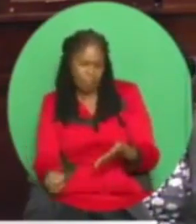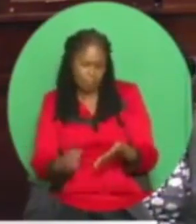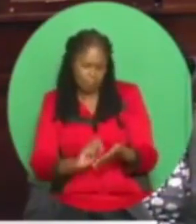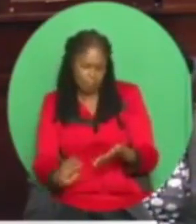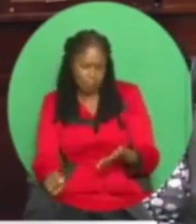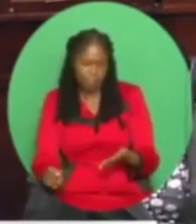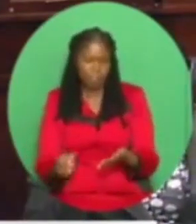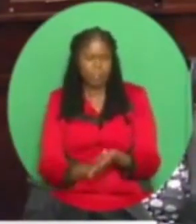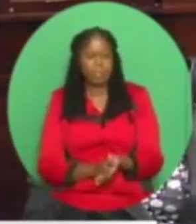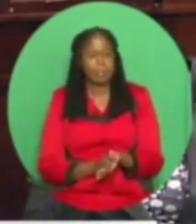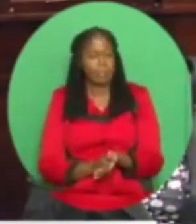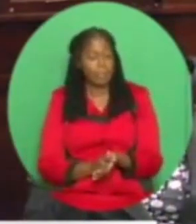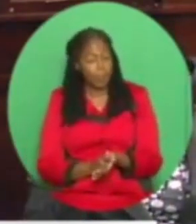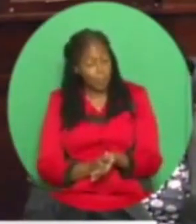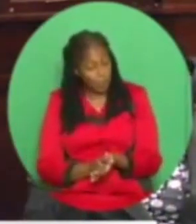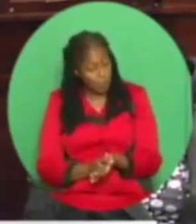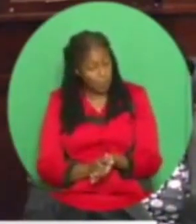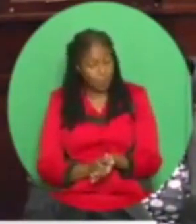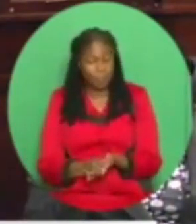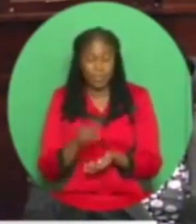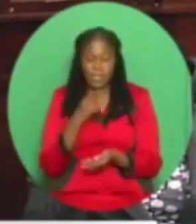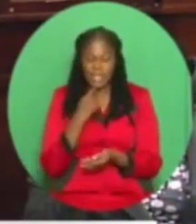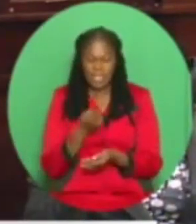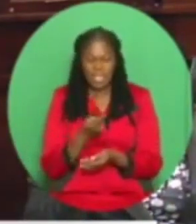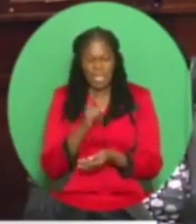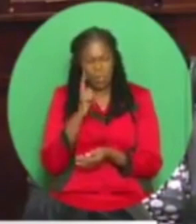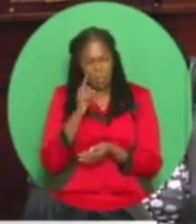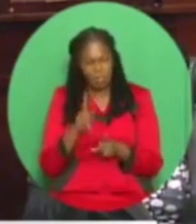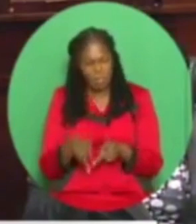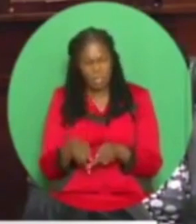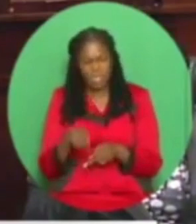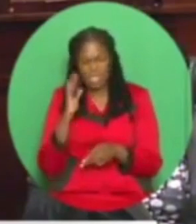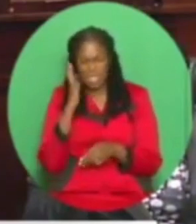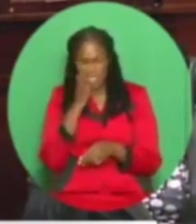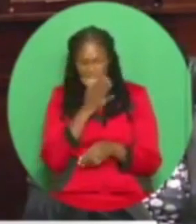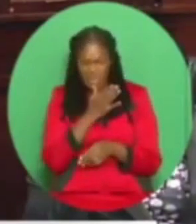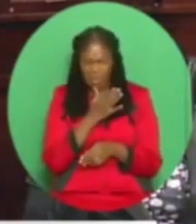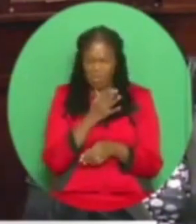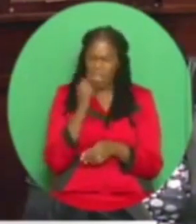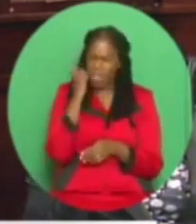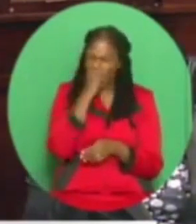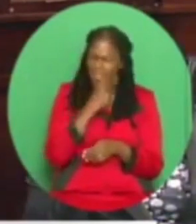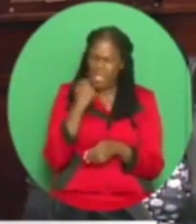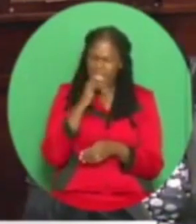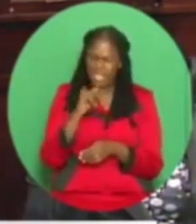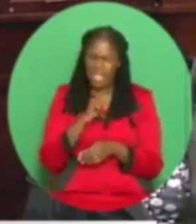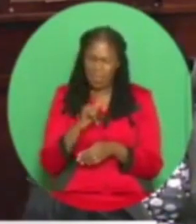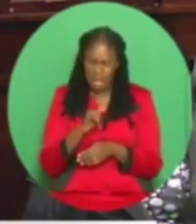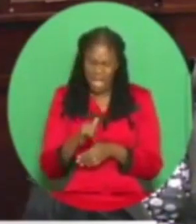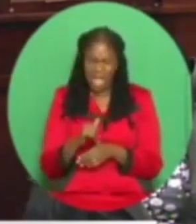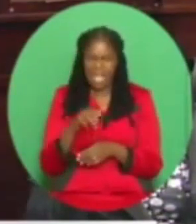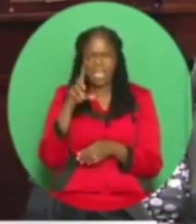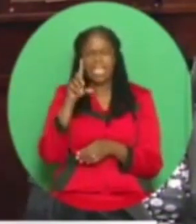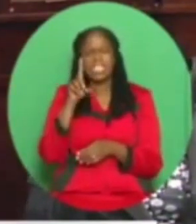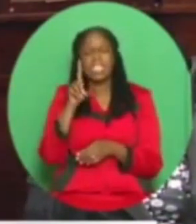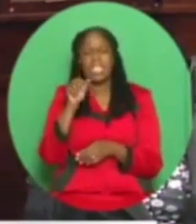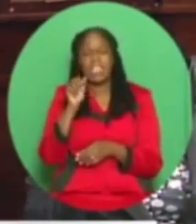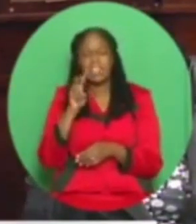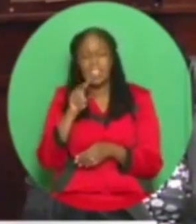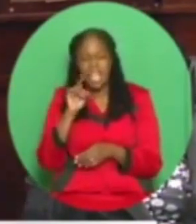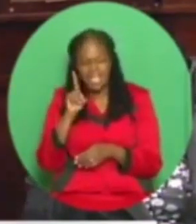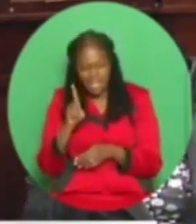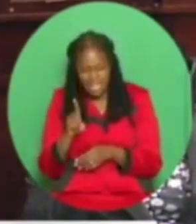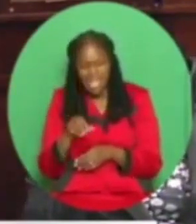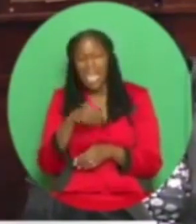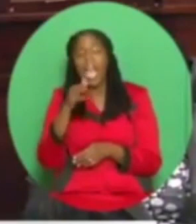great resemblance to one Mr. David Abdullah, Mr. Ansel Roger, and the third person indeed